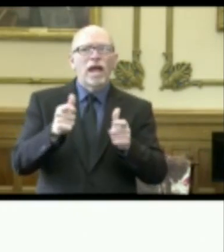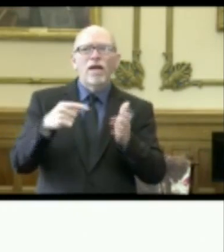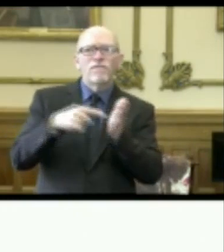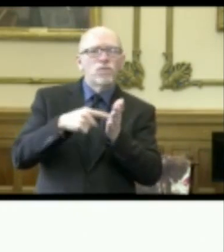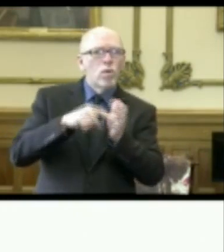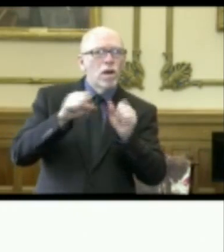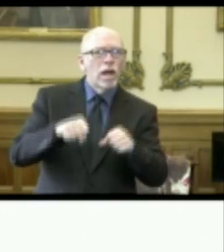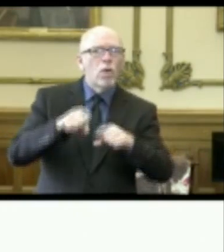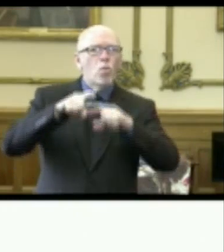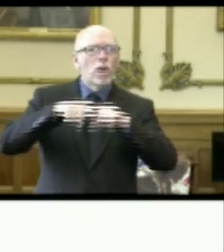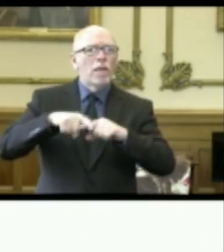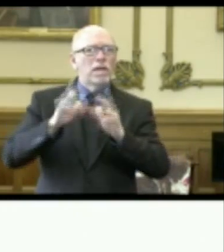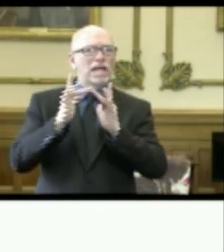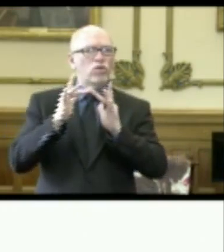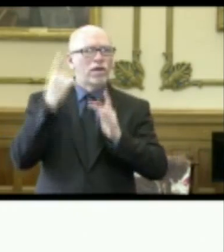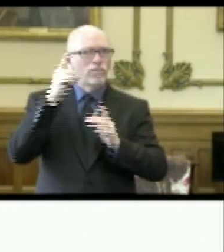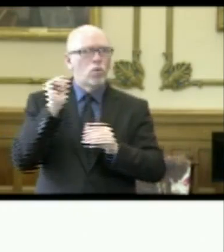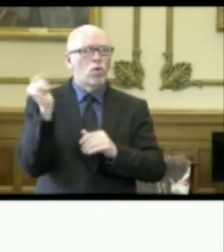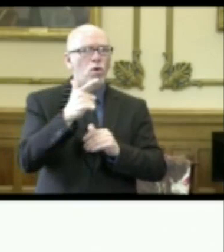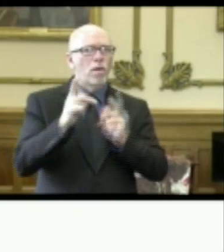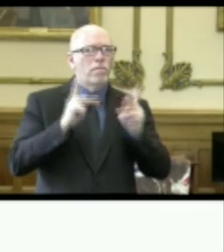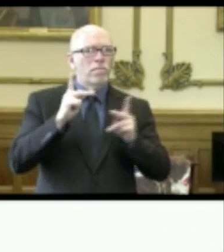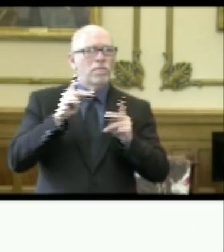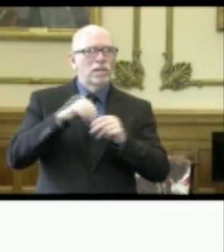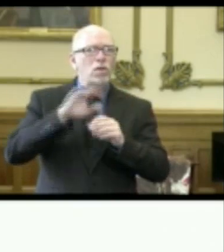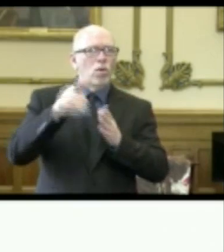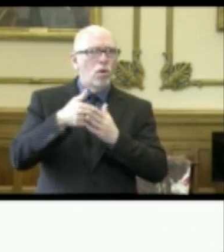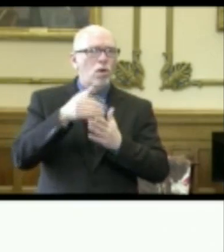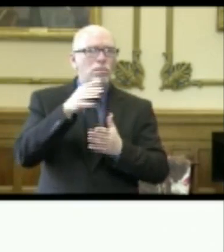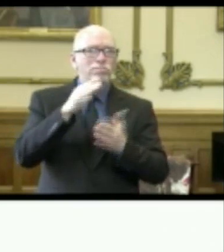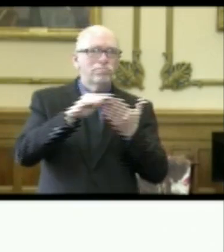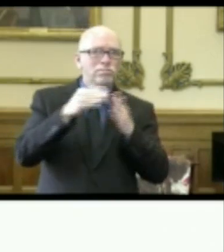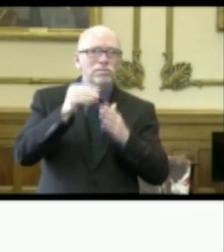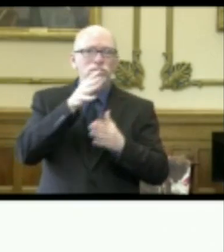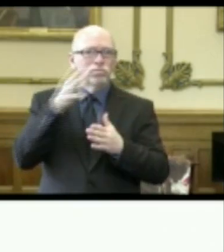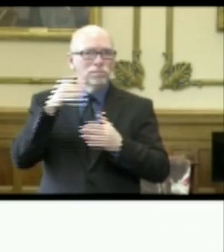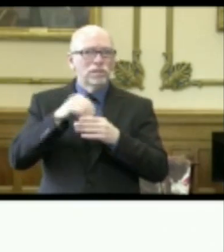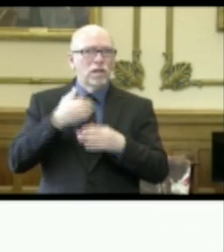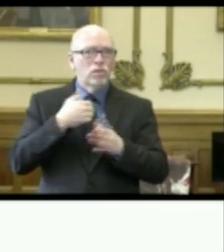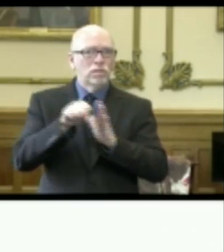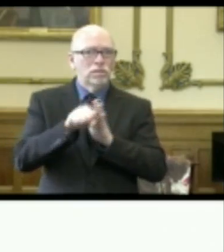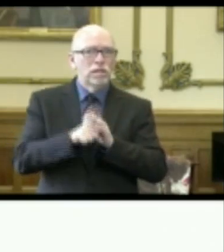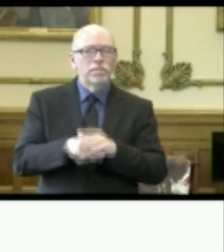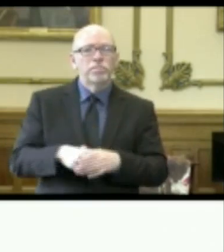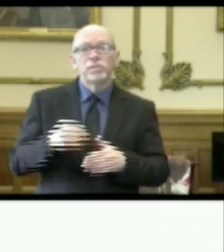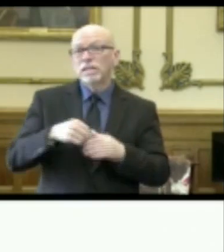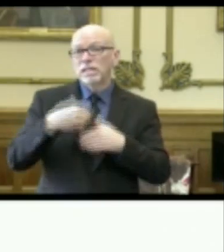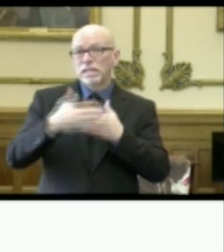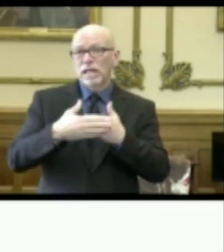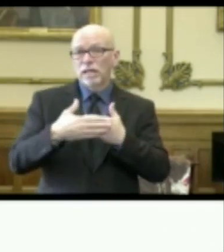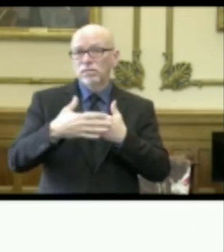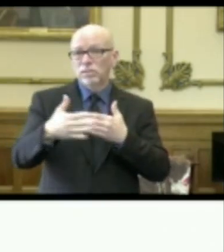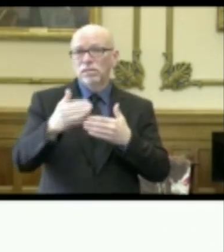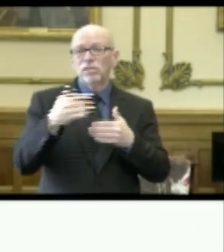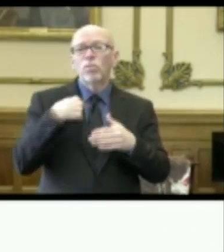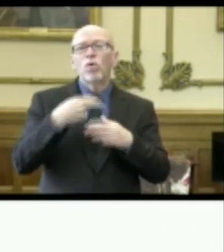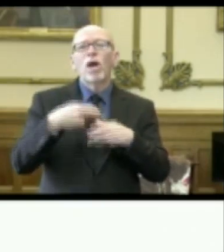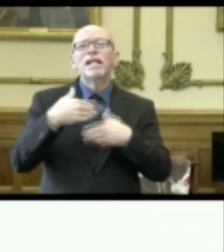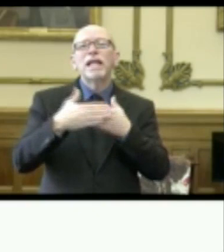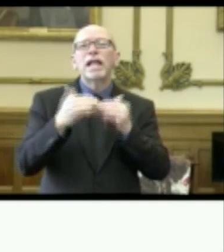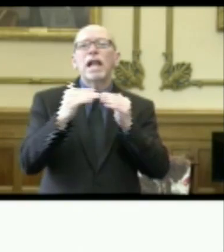reliable broadband to all Hoosiers in all areas of our state. And through the Next Level Connections program,